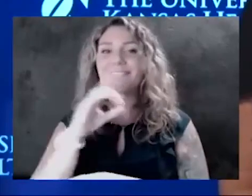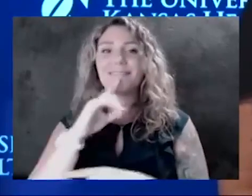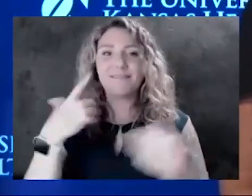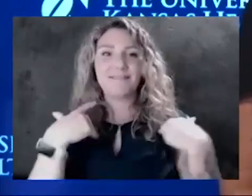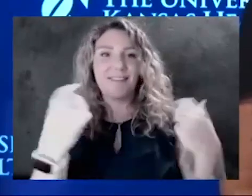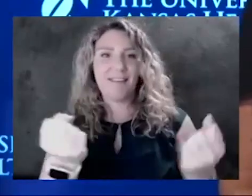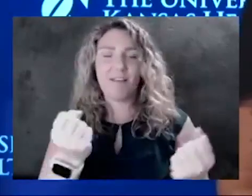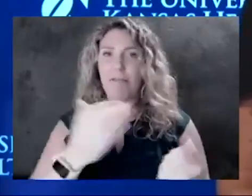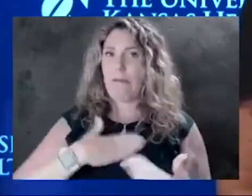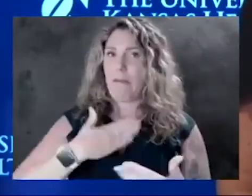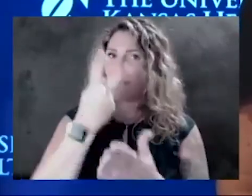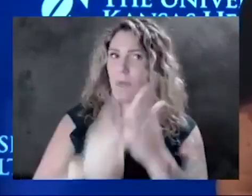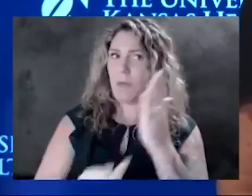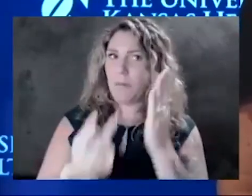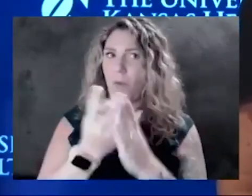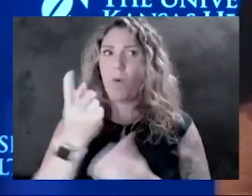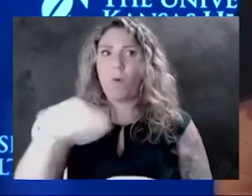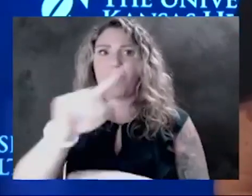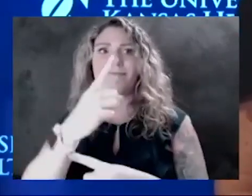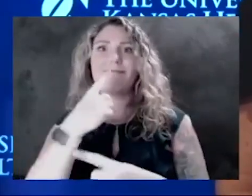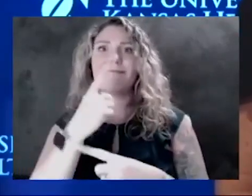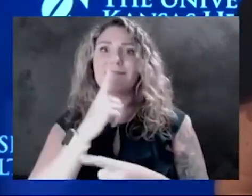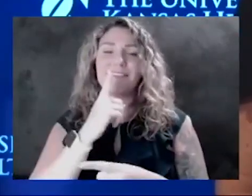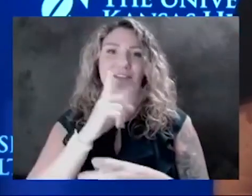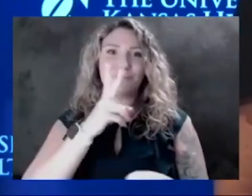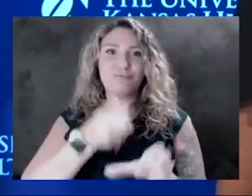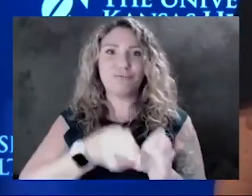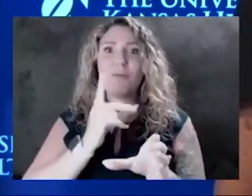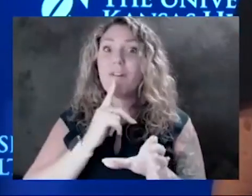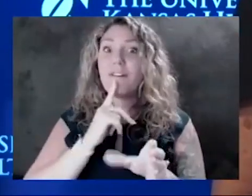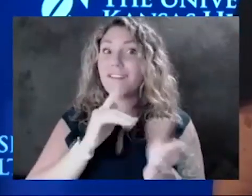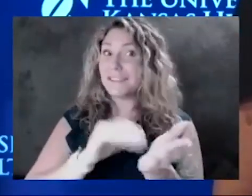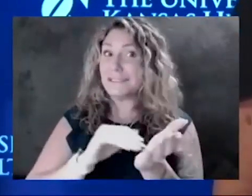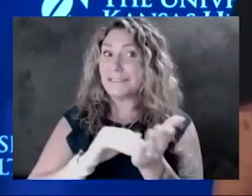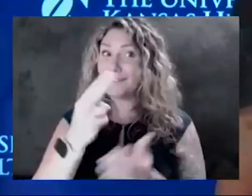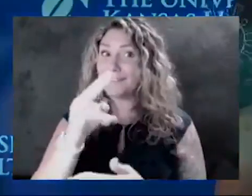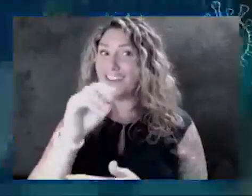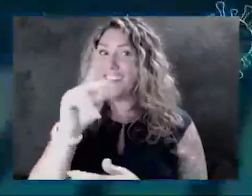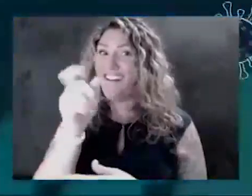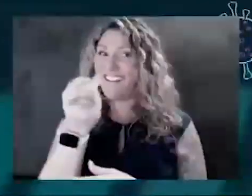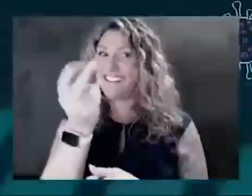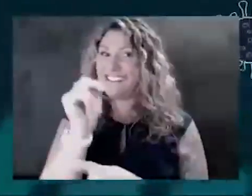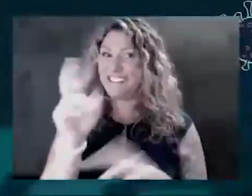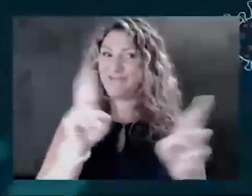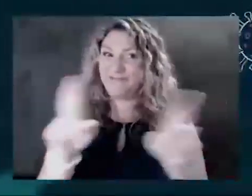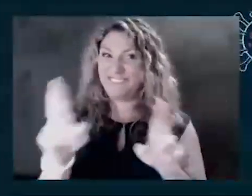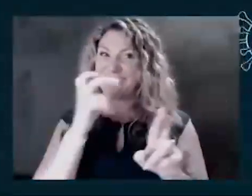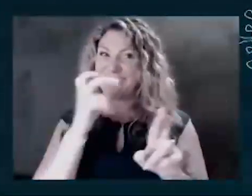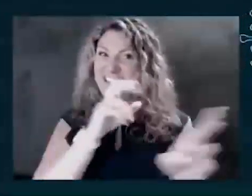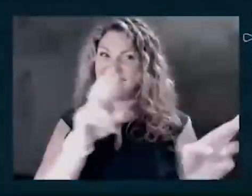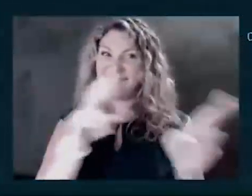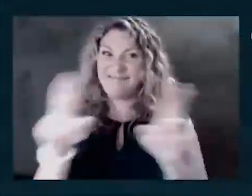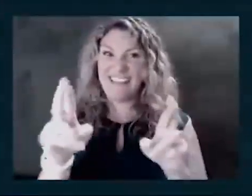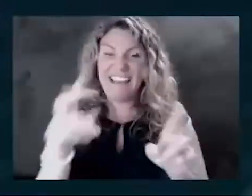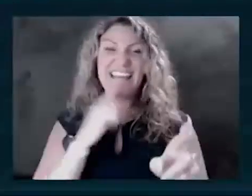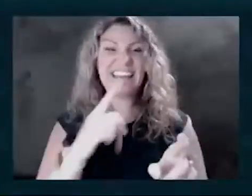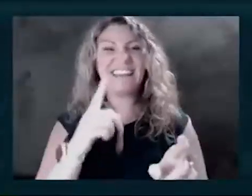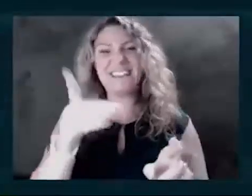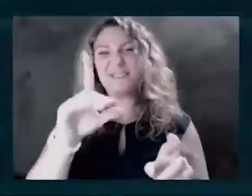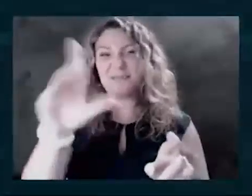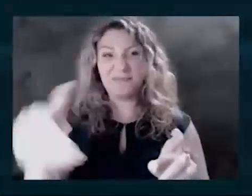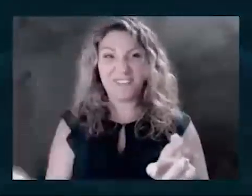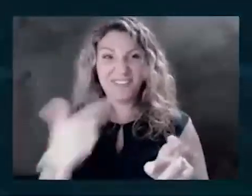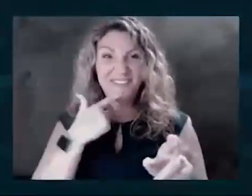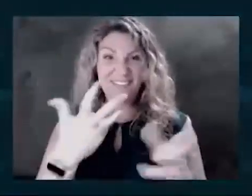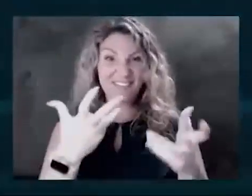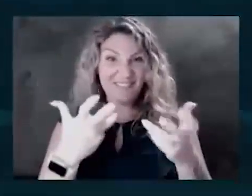because Dr. Hawkinson just walked in. Are you ready, or did I just, you're not ready? You're welcome. Do you want to get to the COVID count, or do you